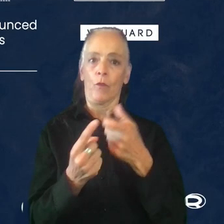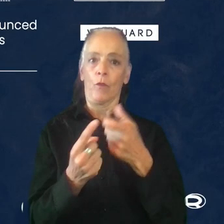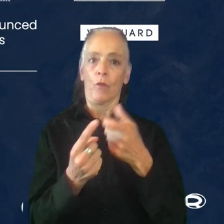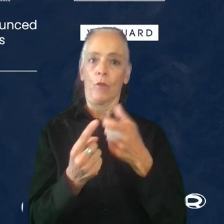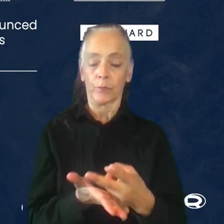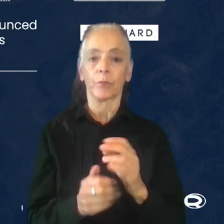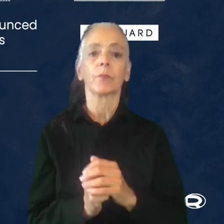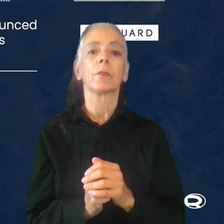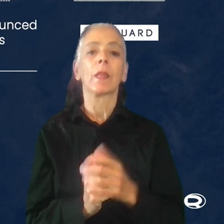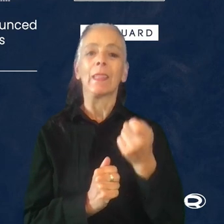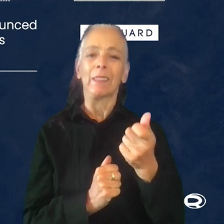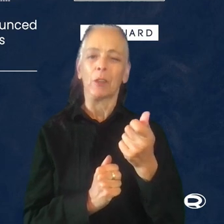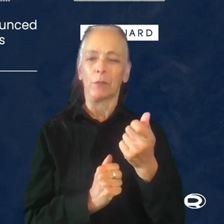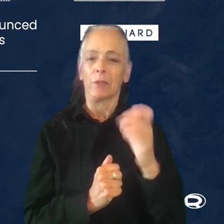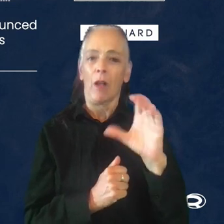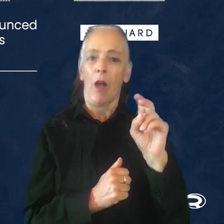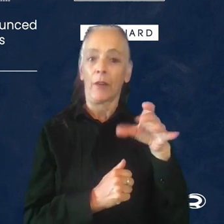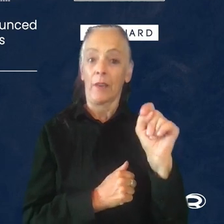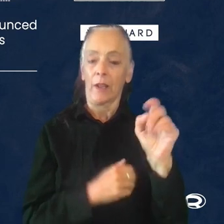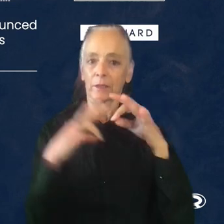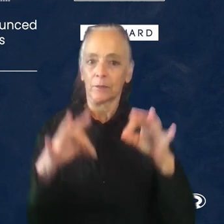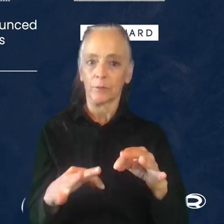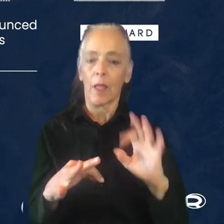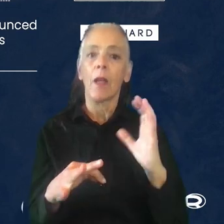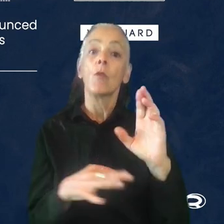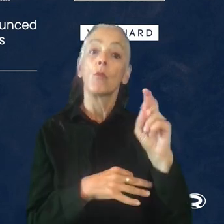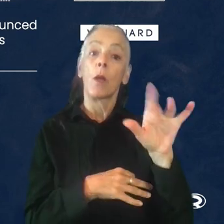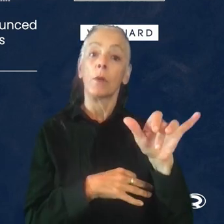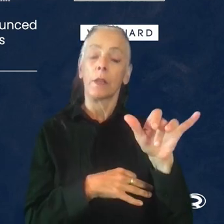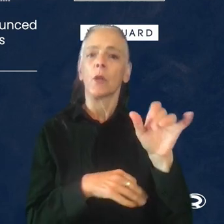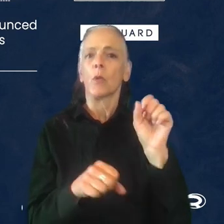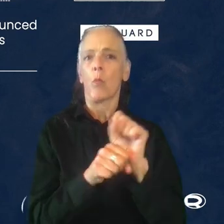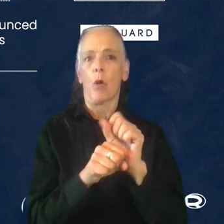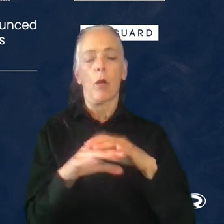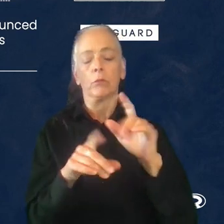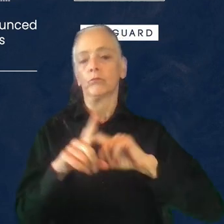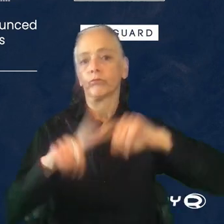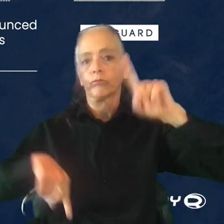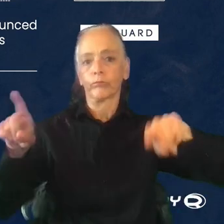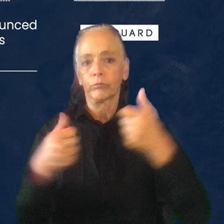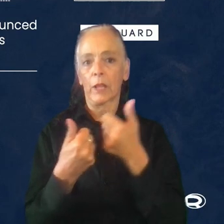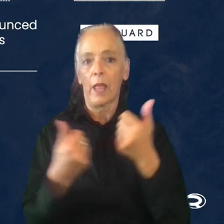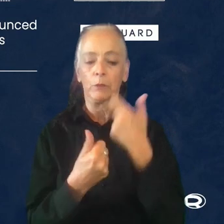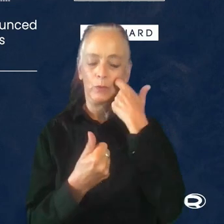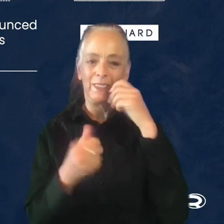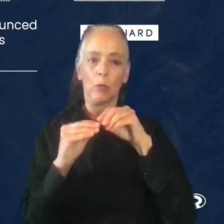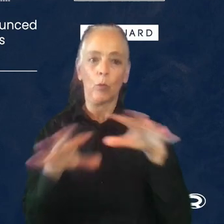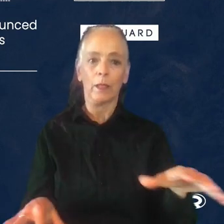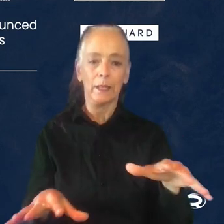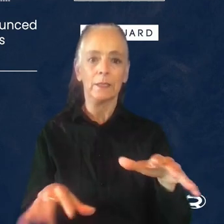So a little bit of context, at Remedy we work on a lot of different games. We recently released Alan Wake